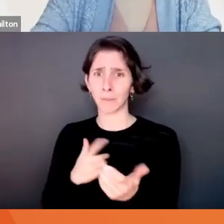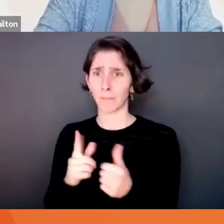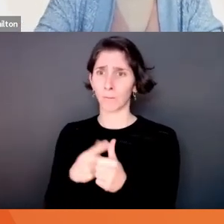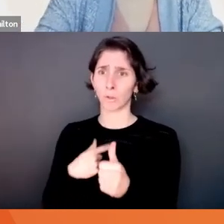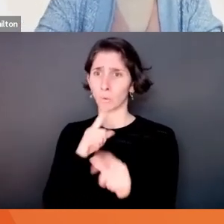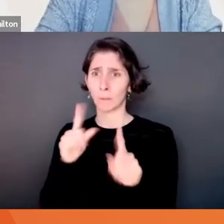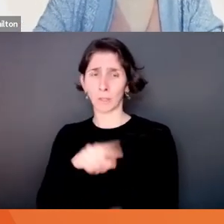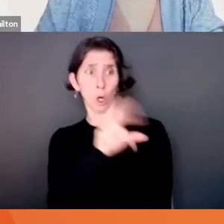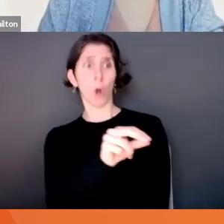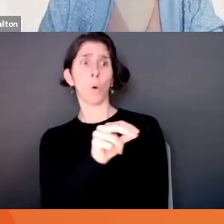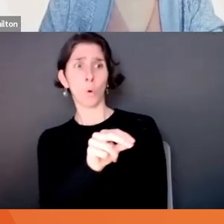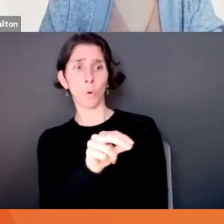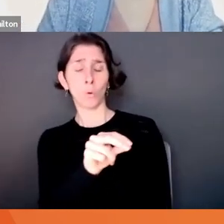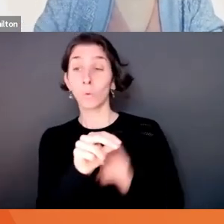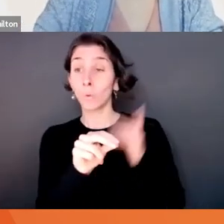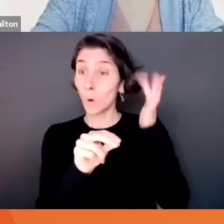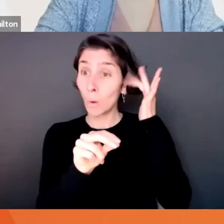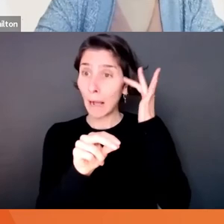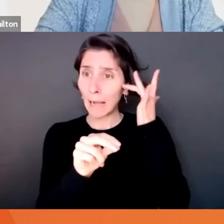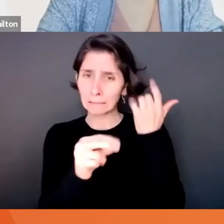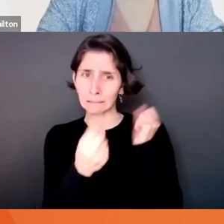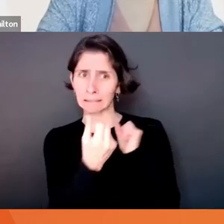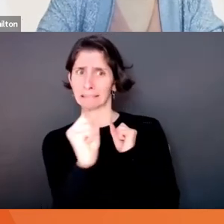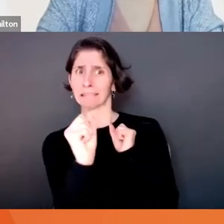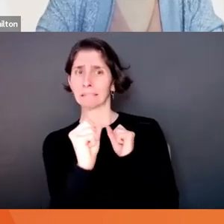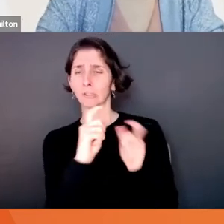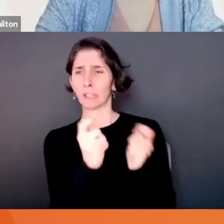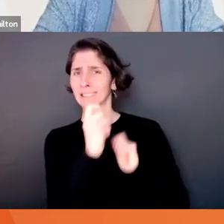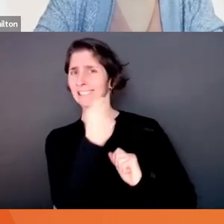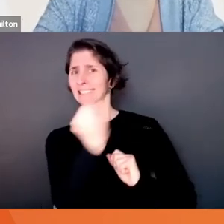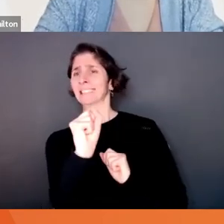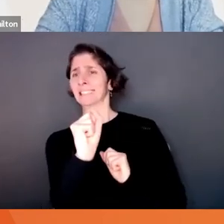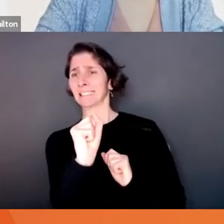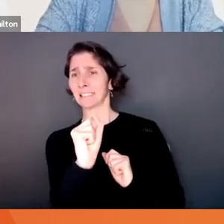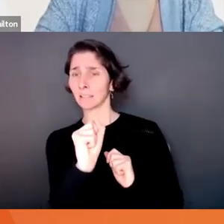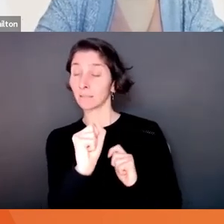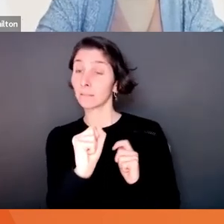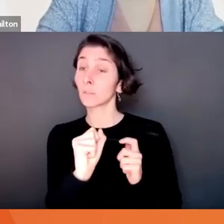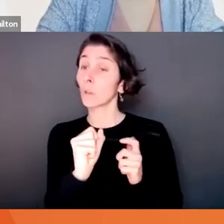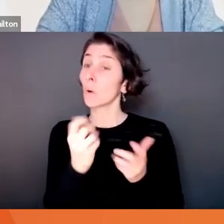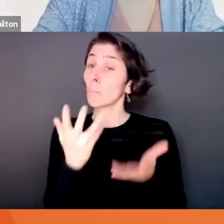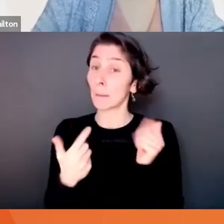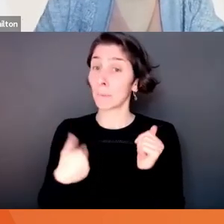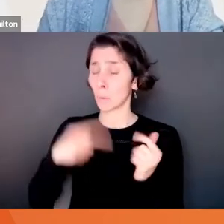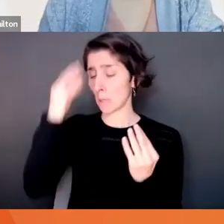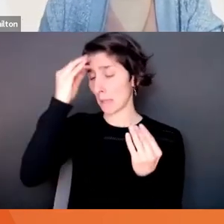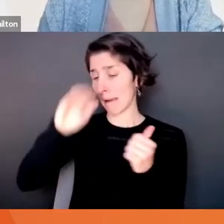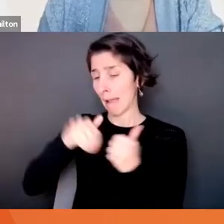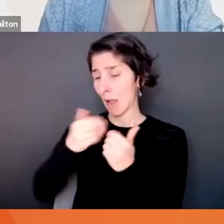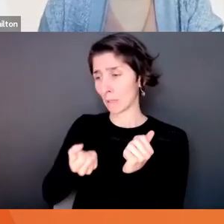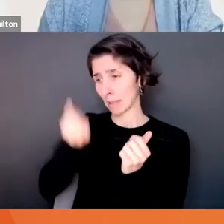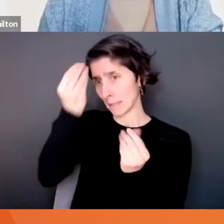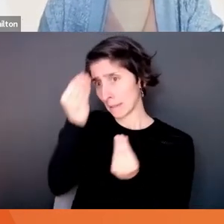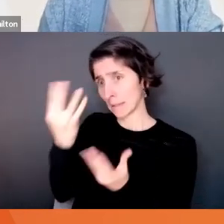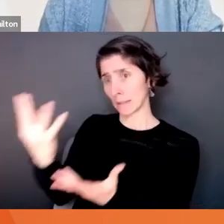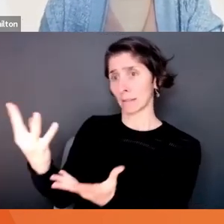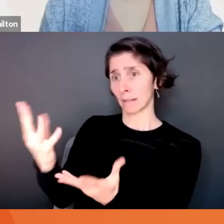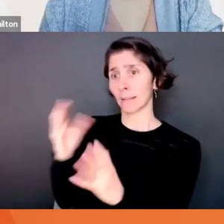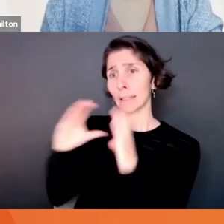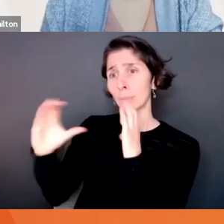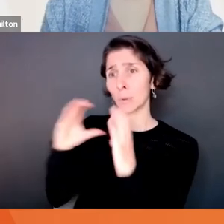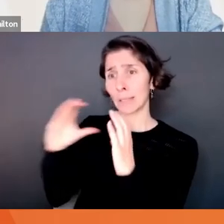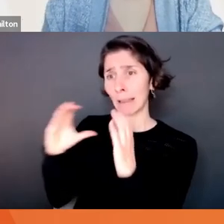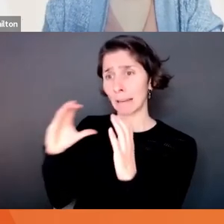actually just because they have a resistance to change. And it might be the way we communicate an idea to them might not be in the way that they need.